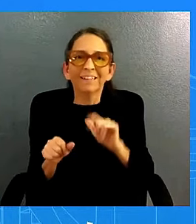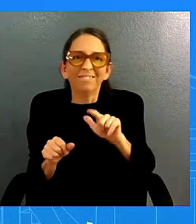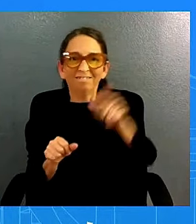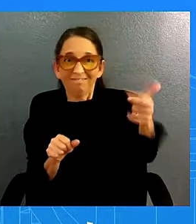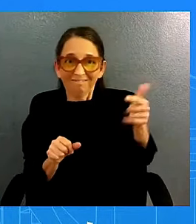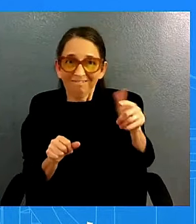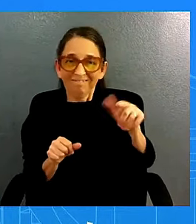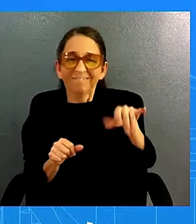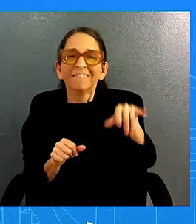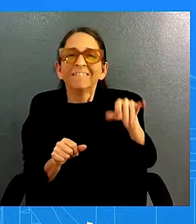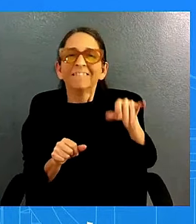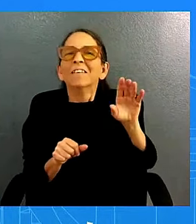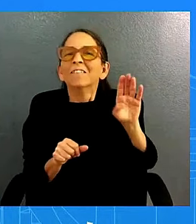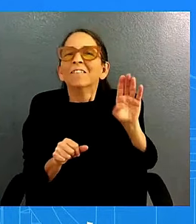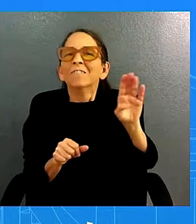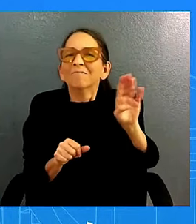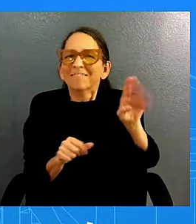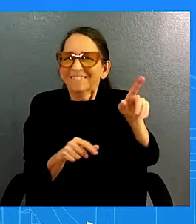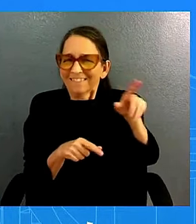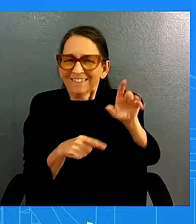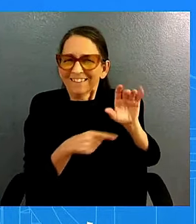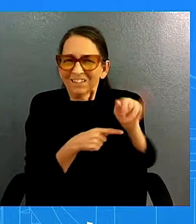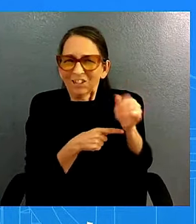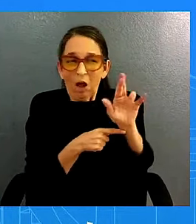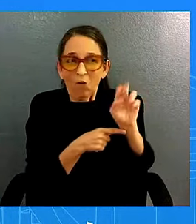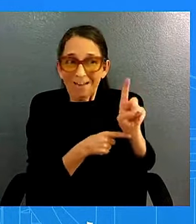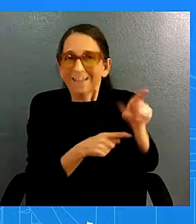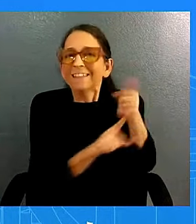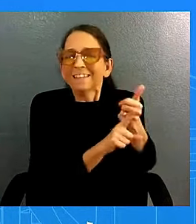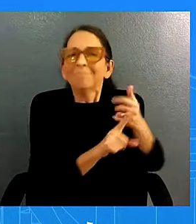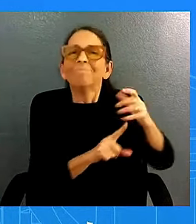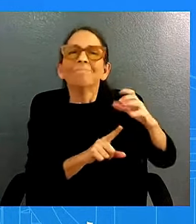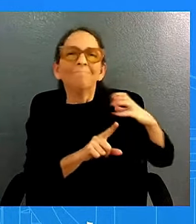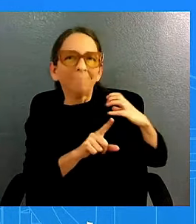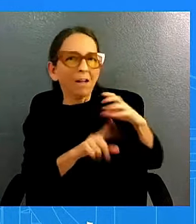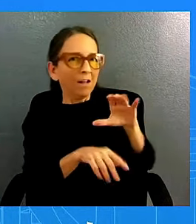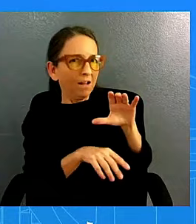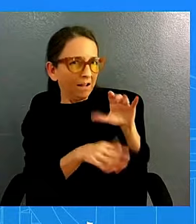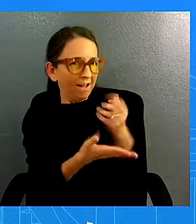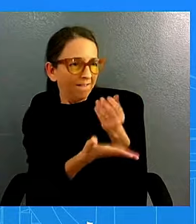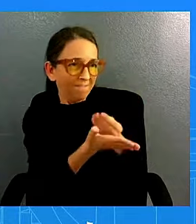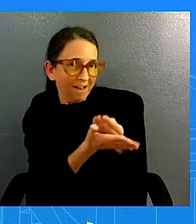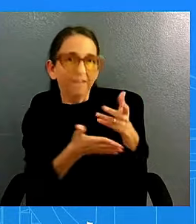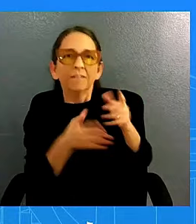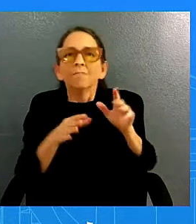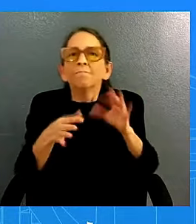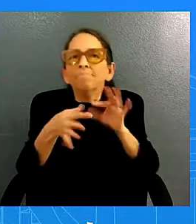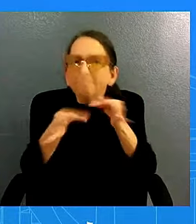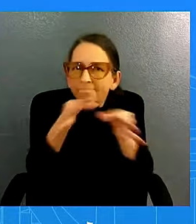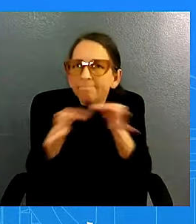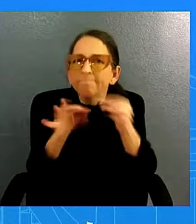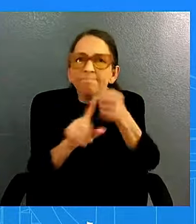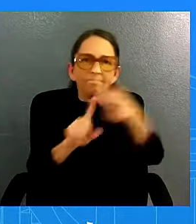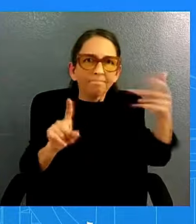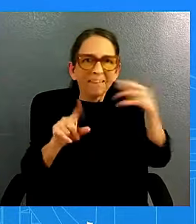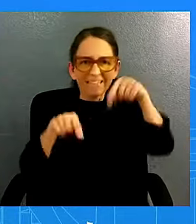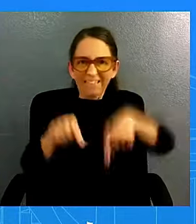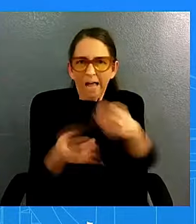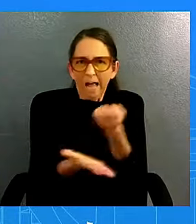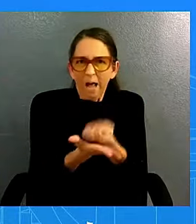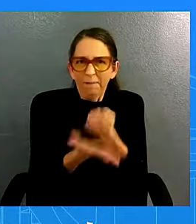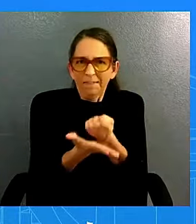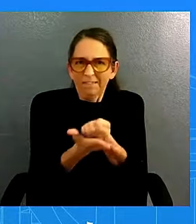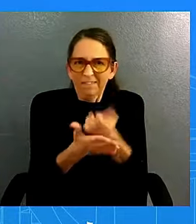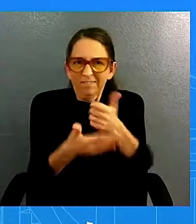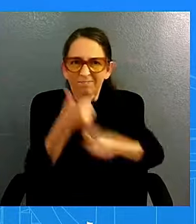advisors to further discuss the progress our economy has made under the biden harris administration all right welcome back thank you thank you